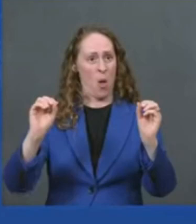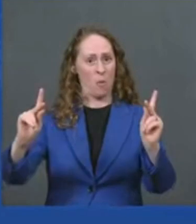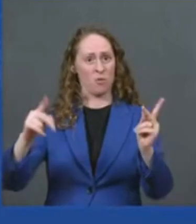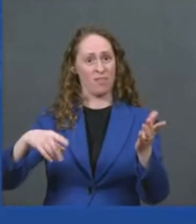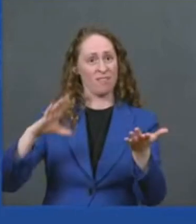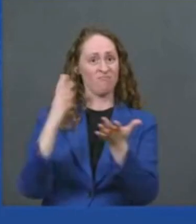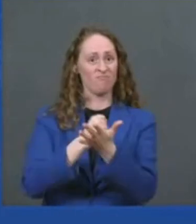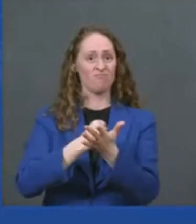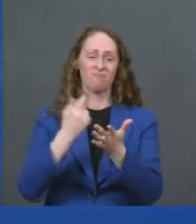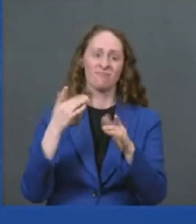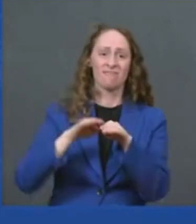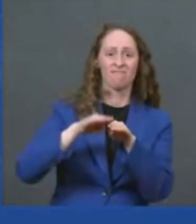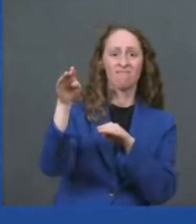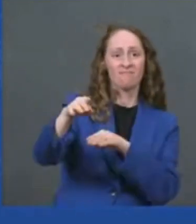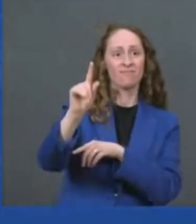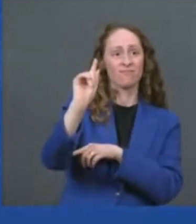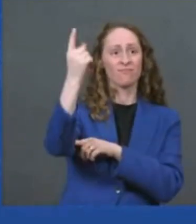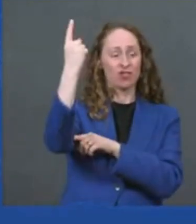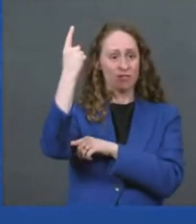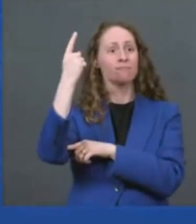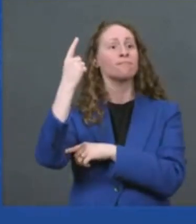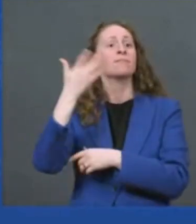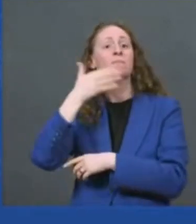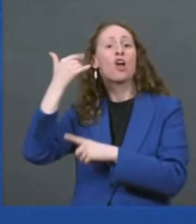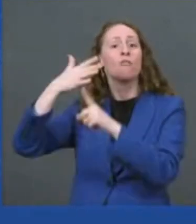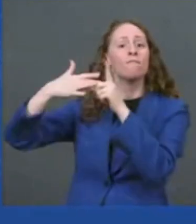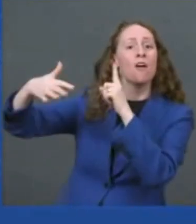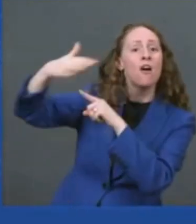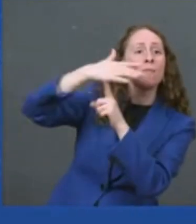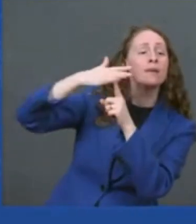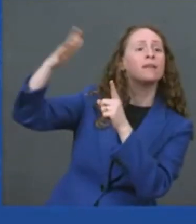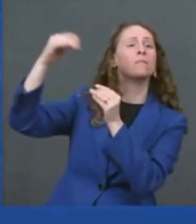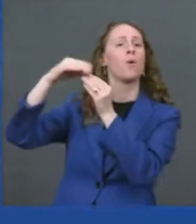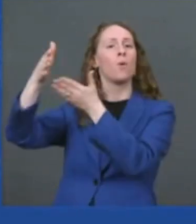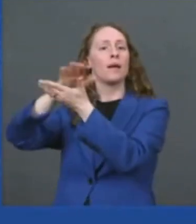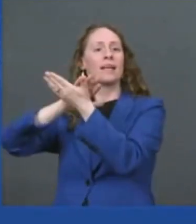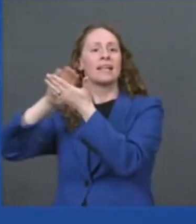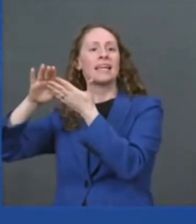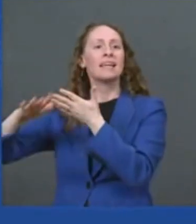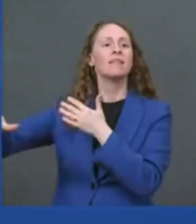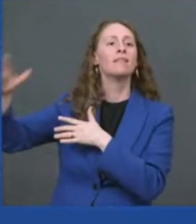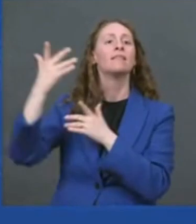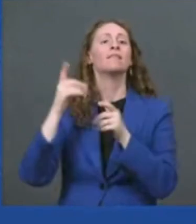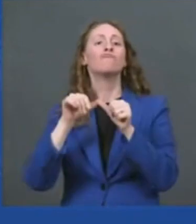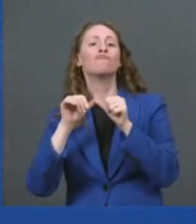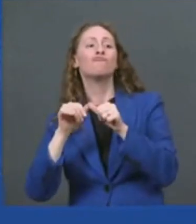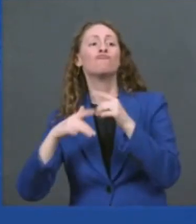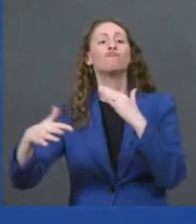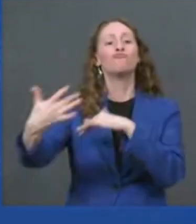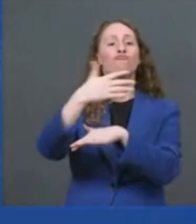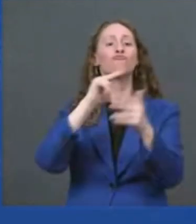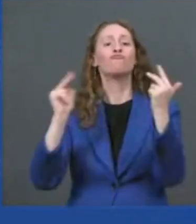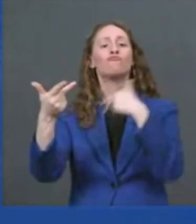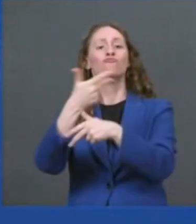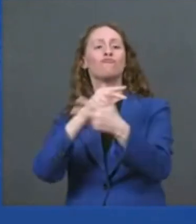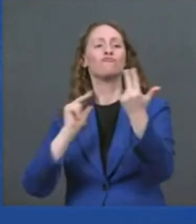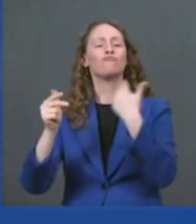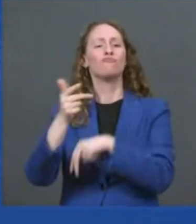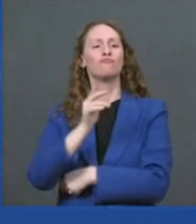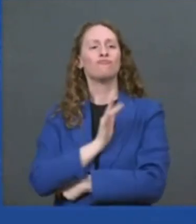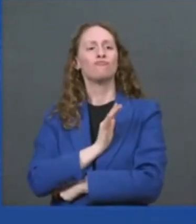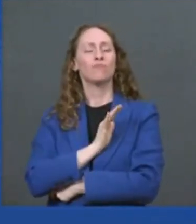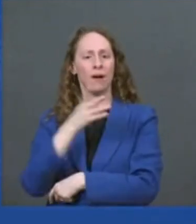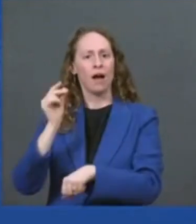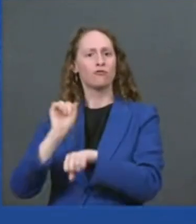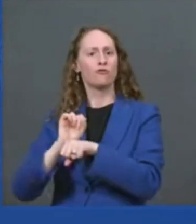towns and cities awaits the american people along with more onshore manufacturing and jobs fuel security and cars which